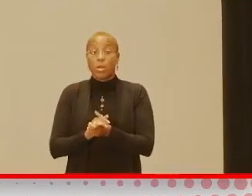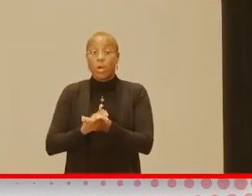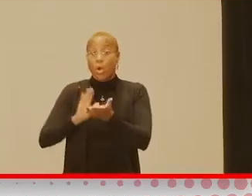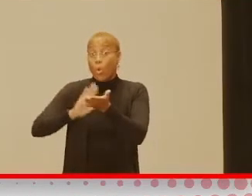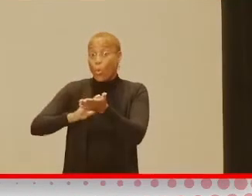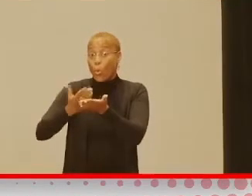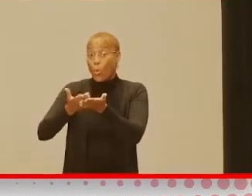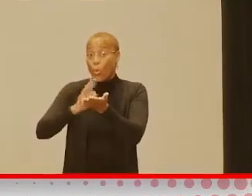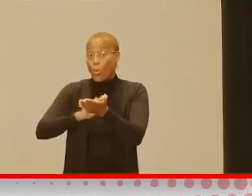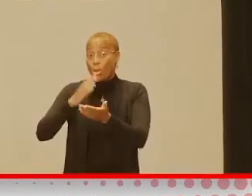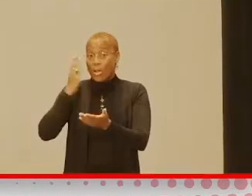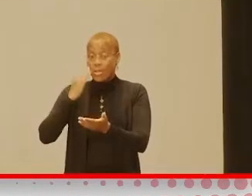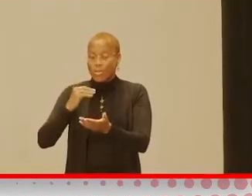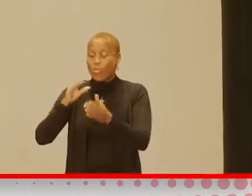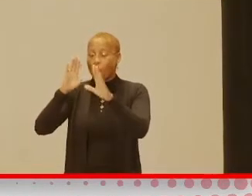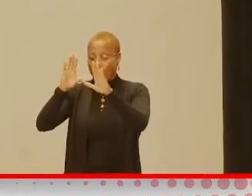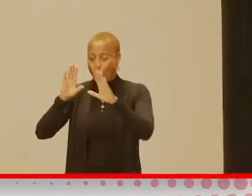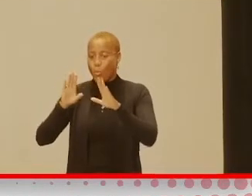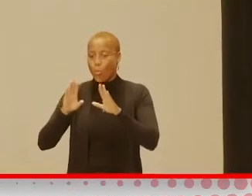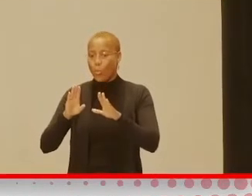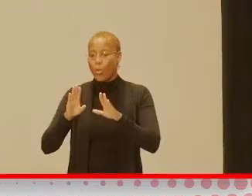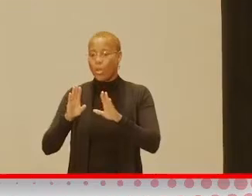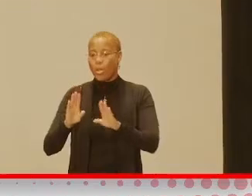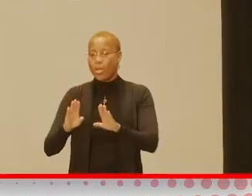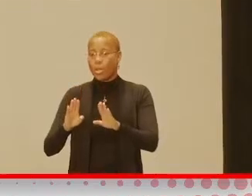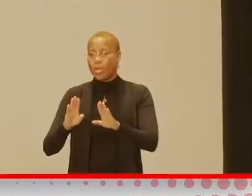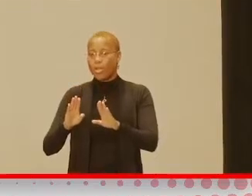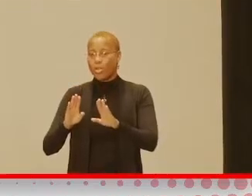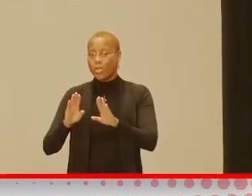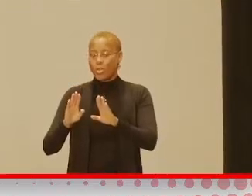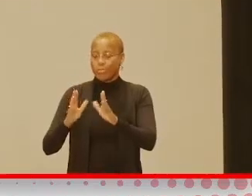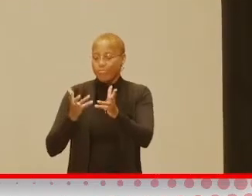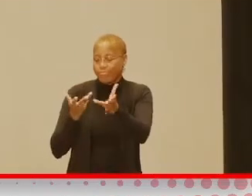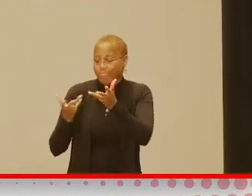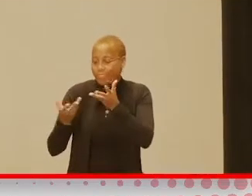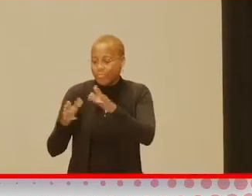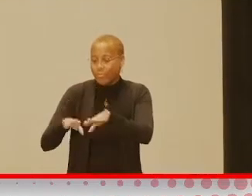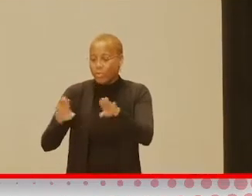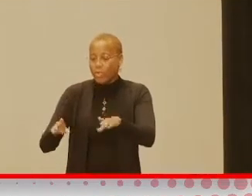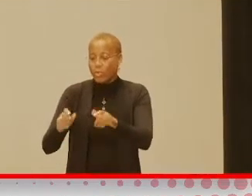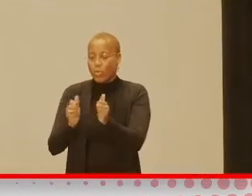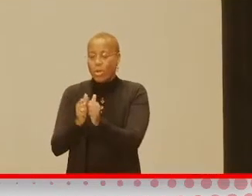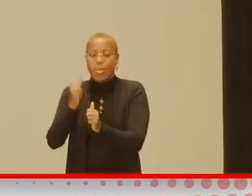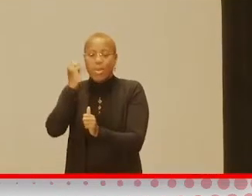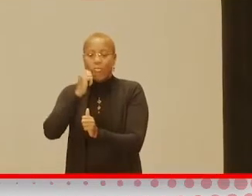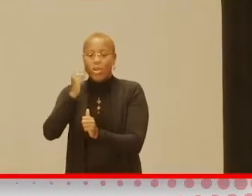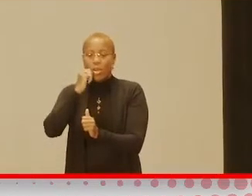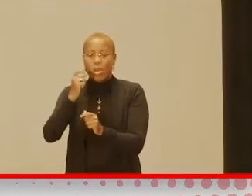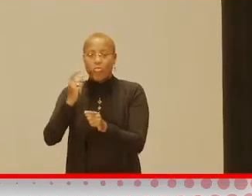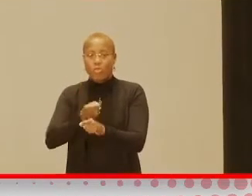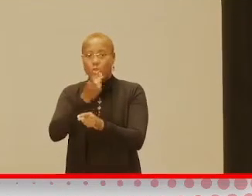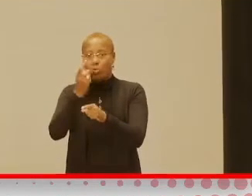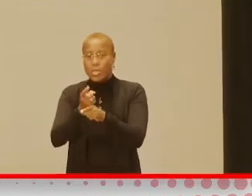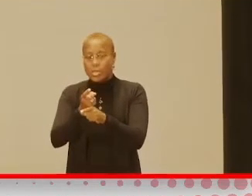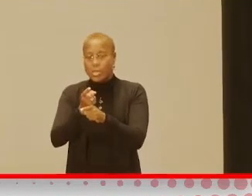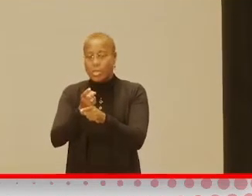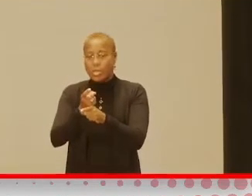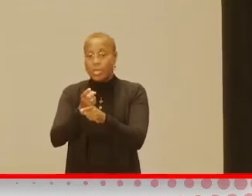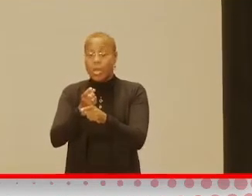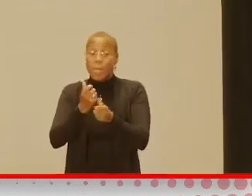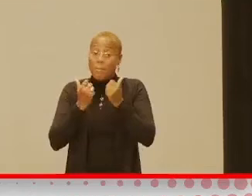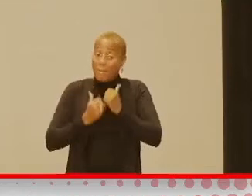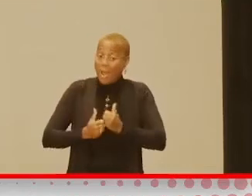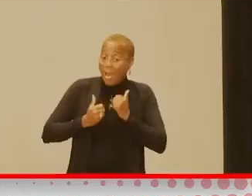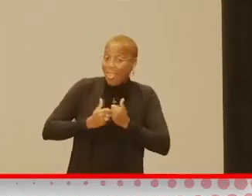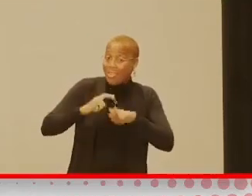experiences are a great, great way to engage your child in those daily, daily routines. Bath time